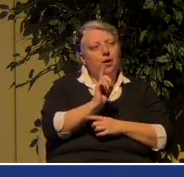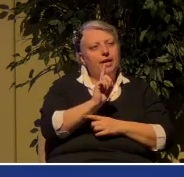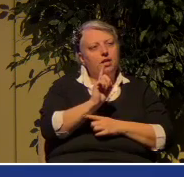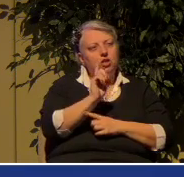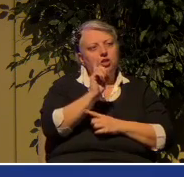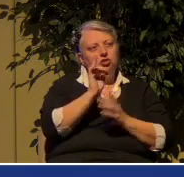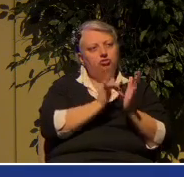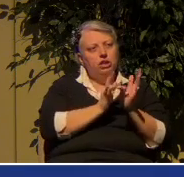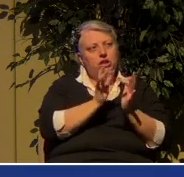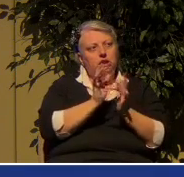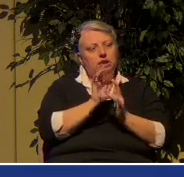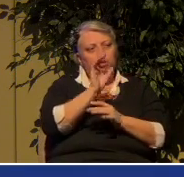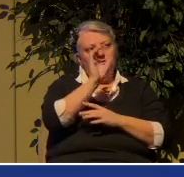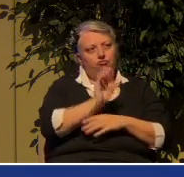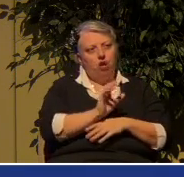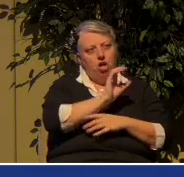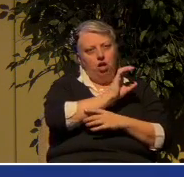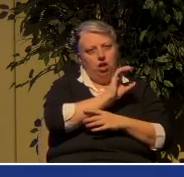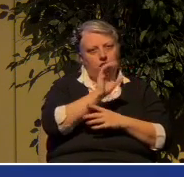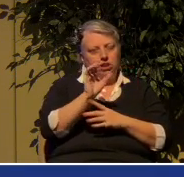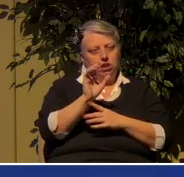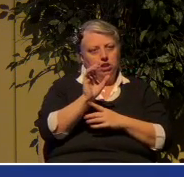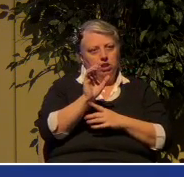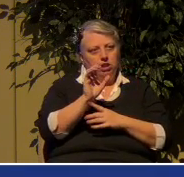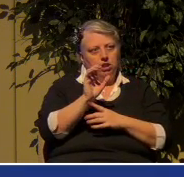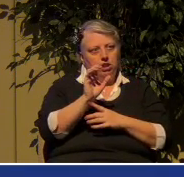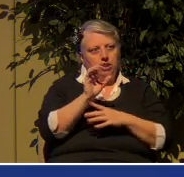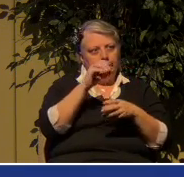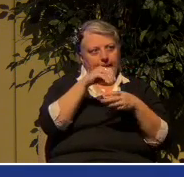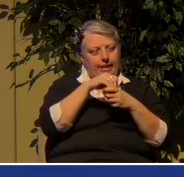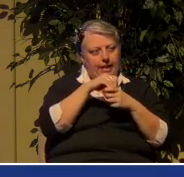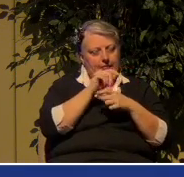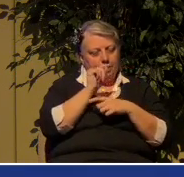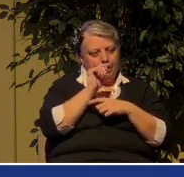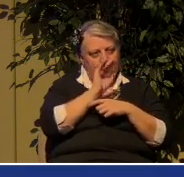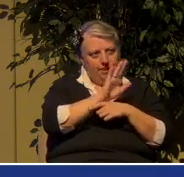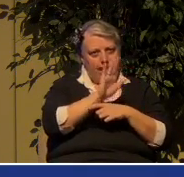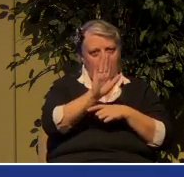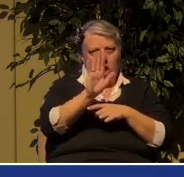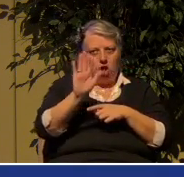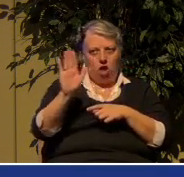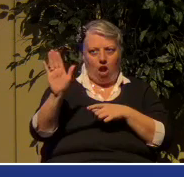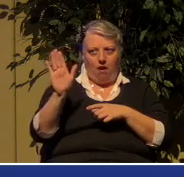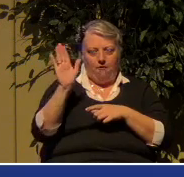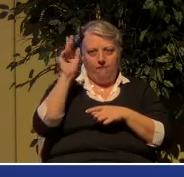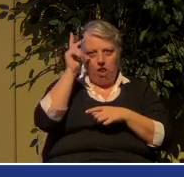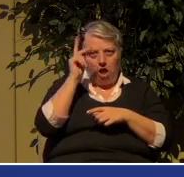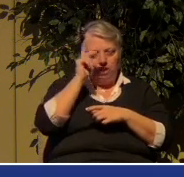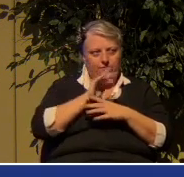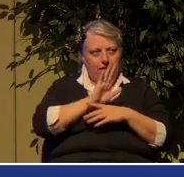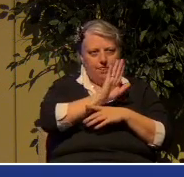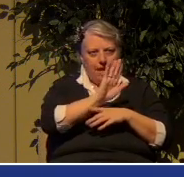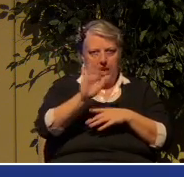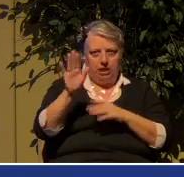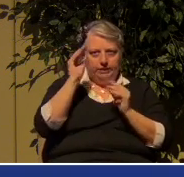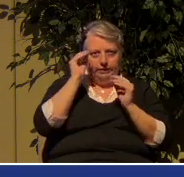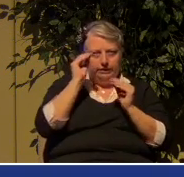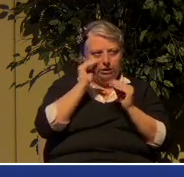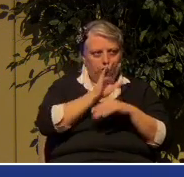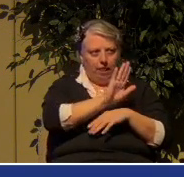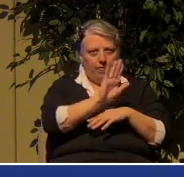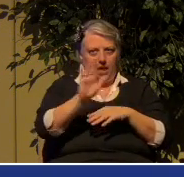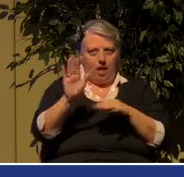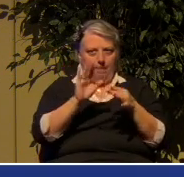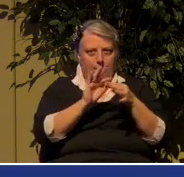of Jesus in this philosophy, in this teaching, in this